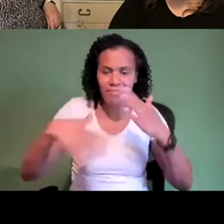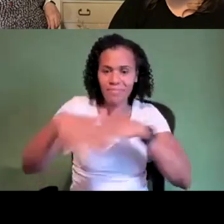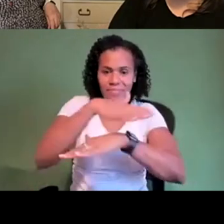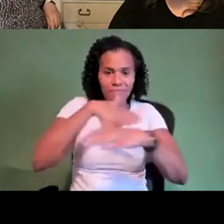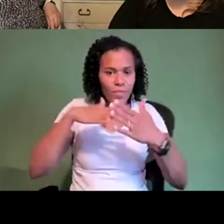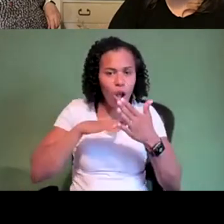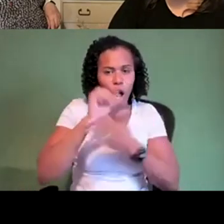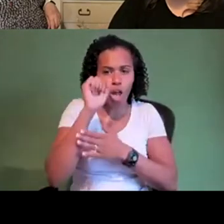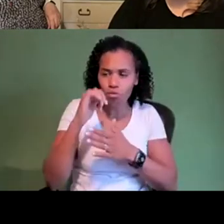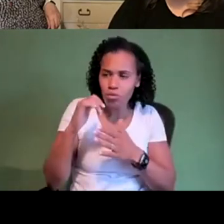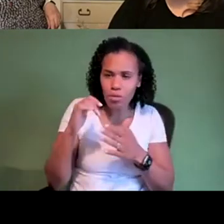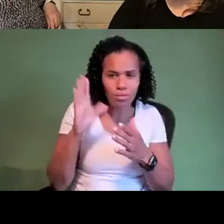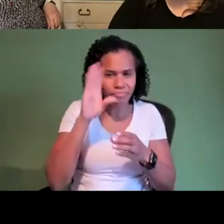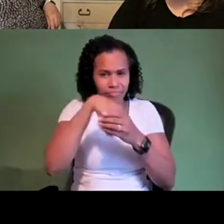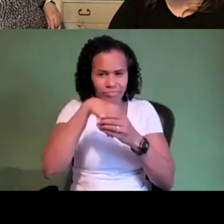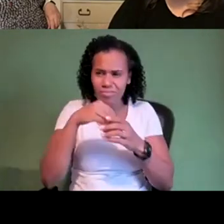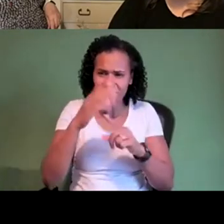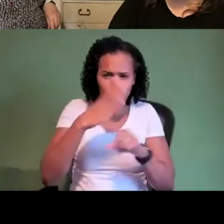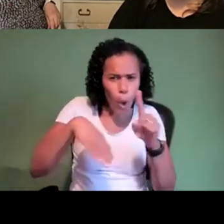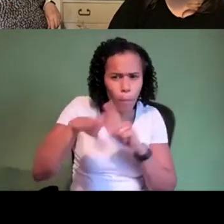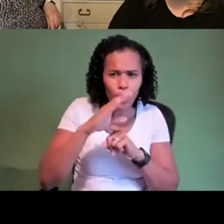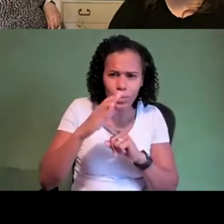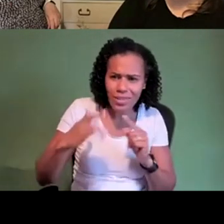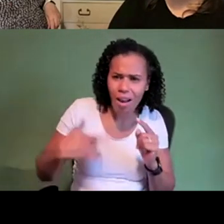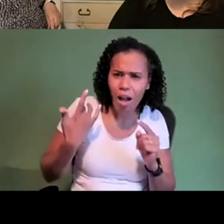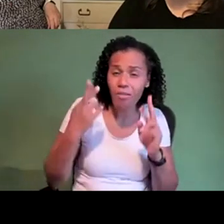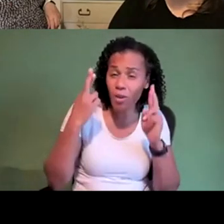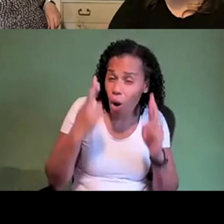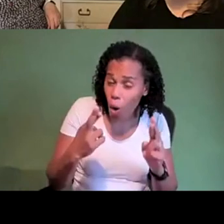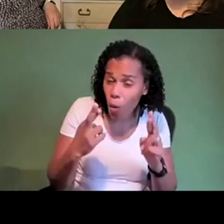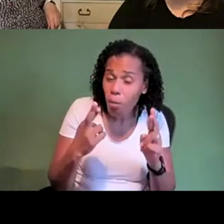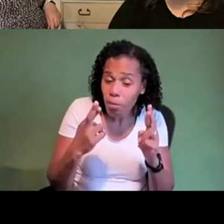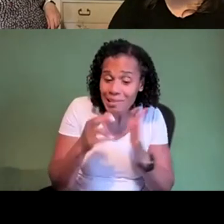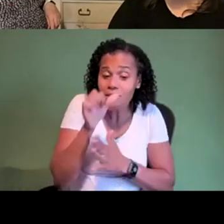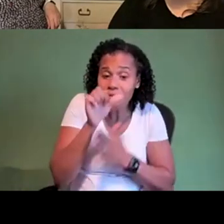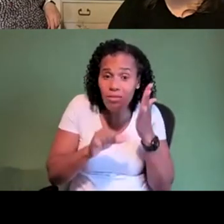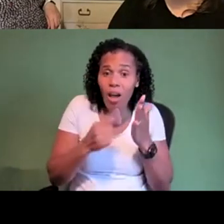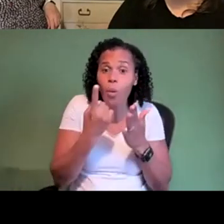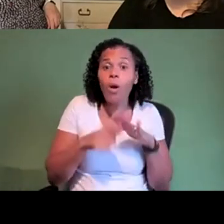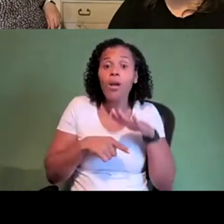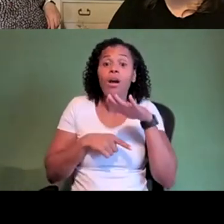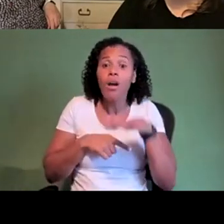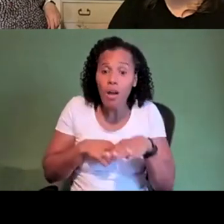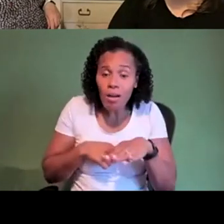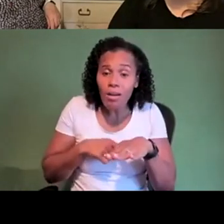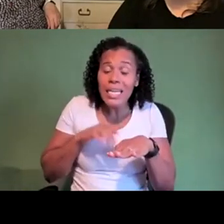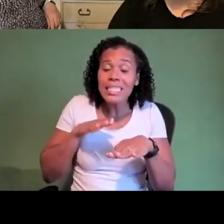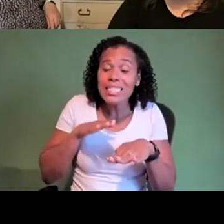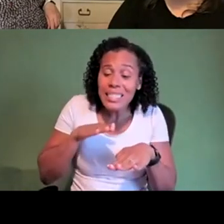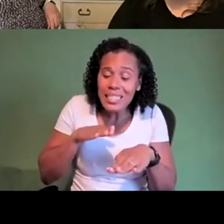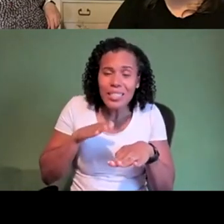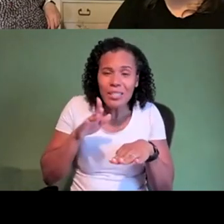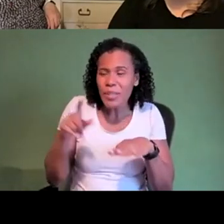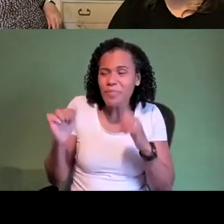signals a kind of the start of that but i yeah i think i think as i agree with um thompson and in